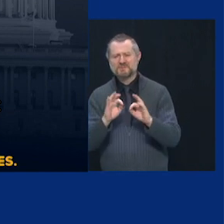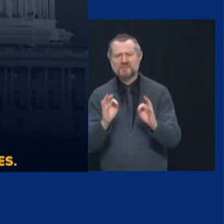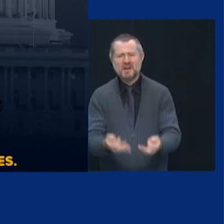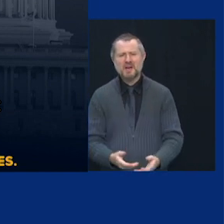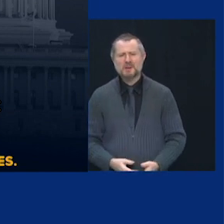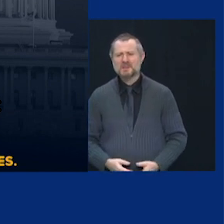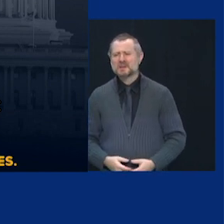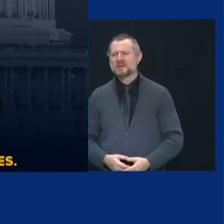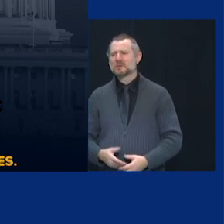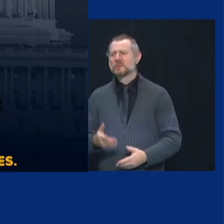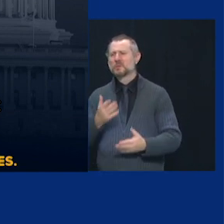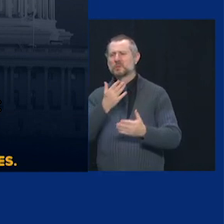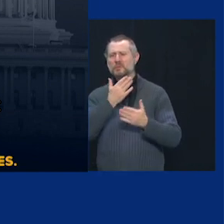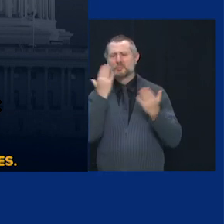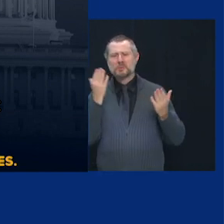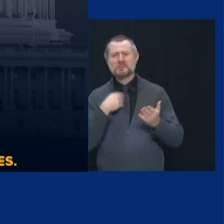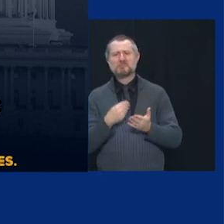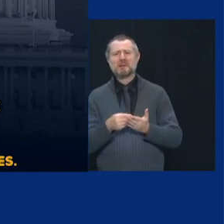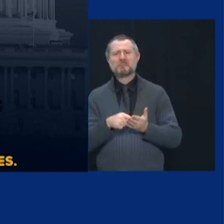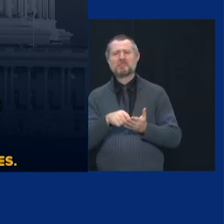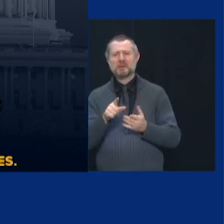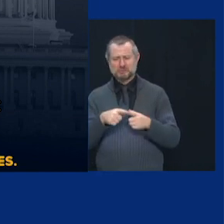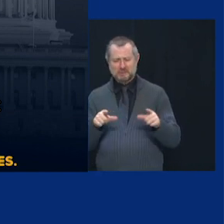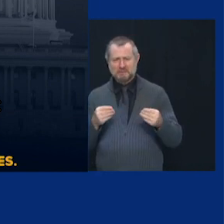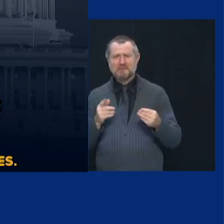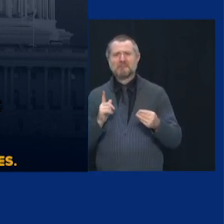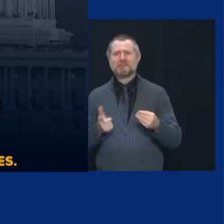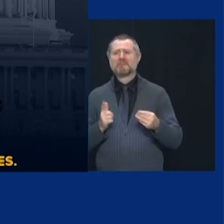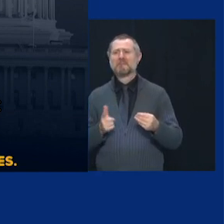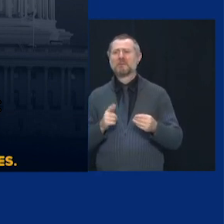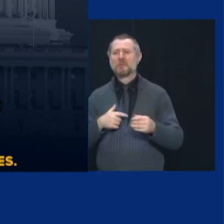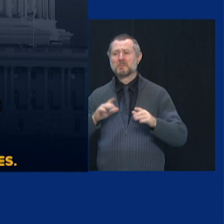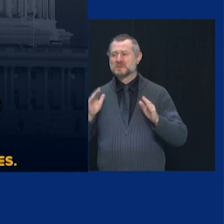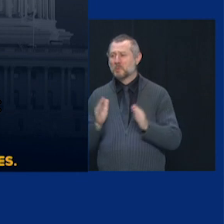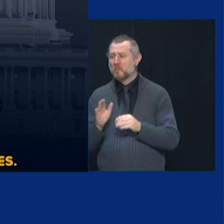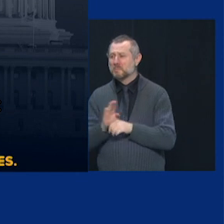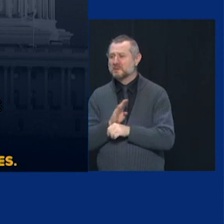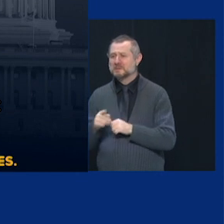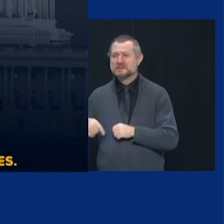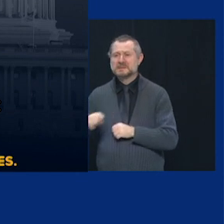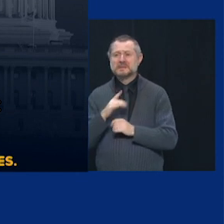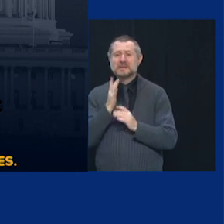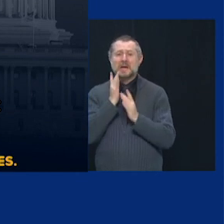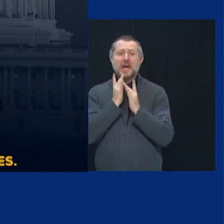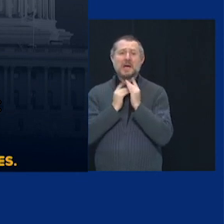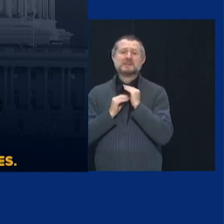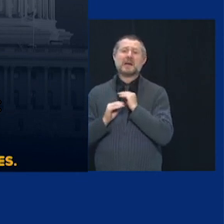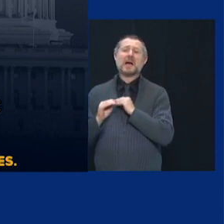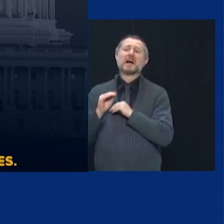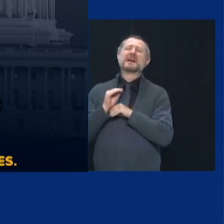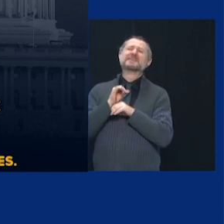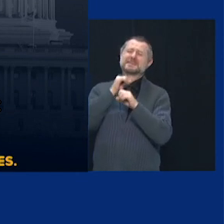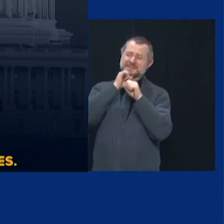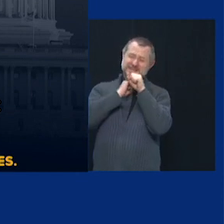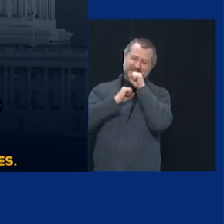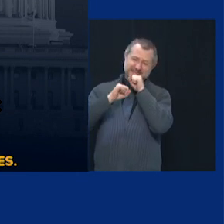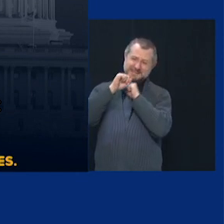a paycheck. You hurt small businesses that have been hanging on by their fingernails for months.